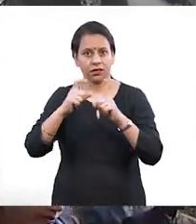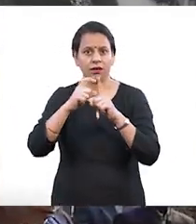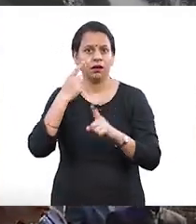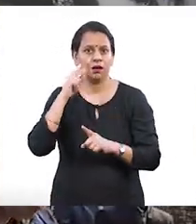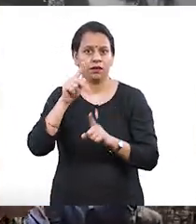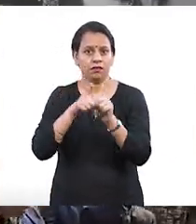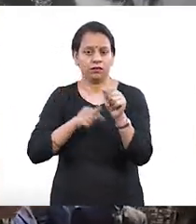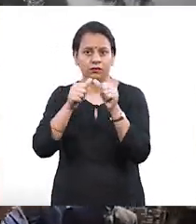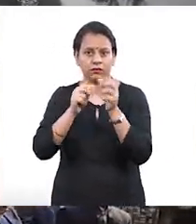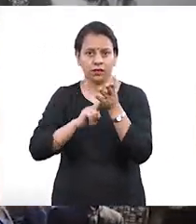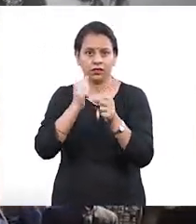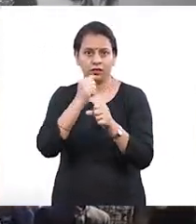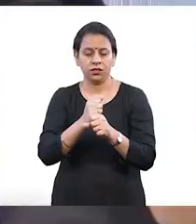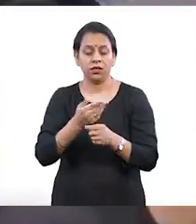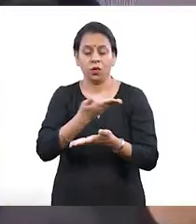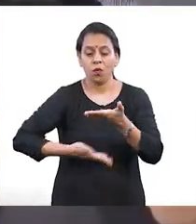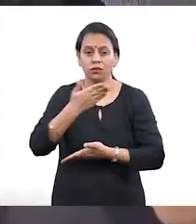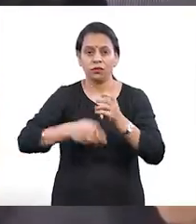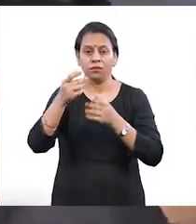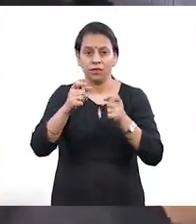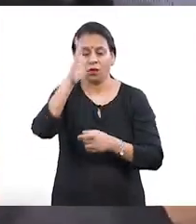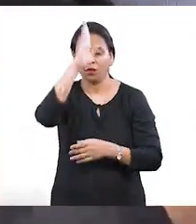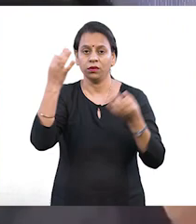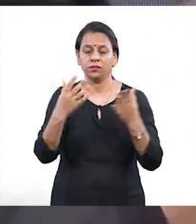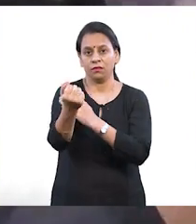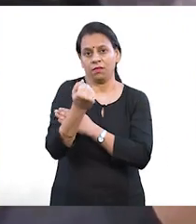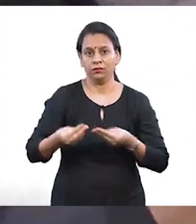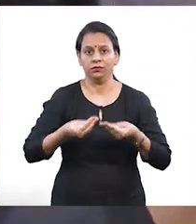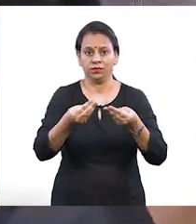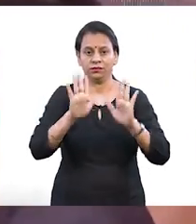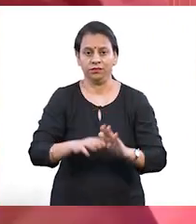abled as Divyang, persons with divine power.